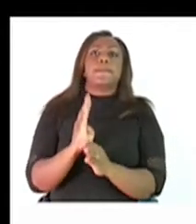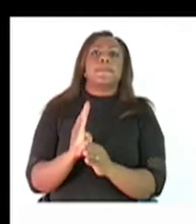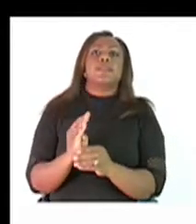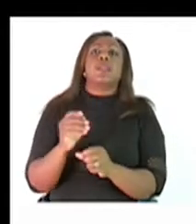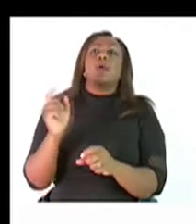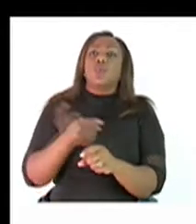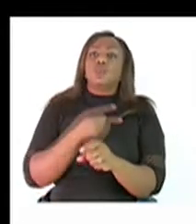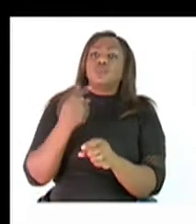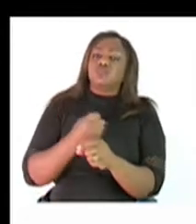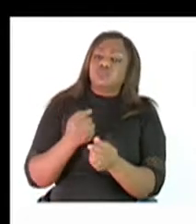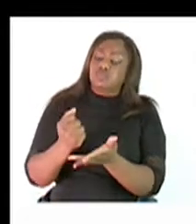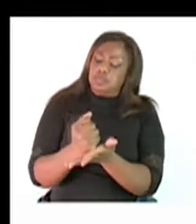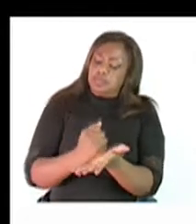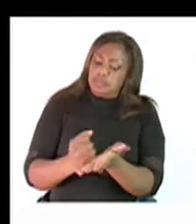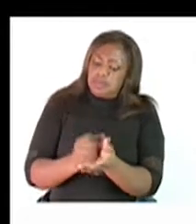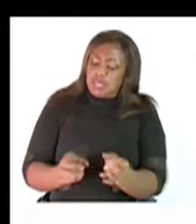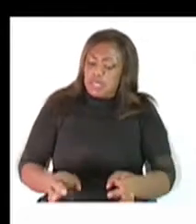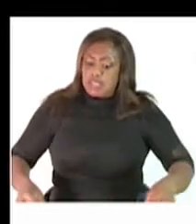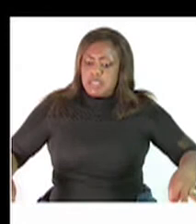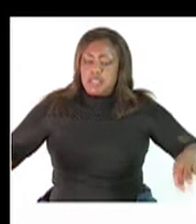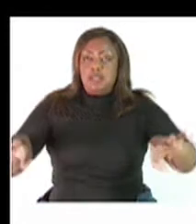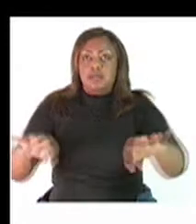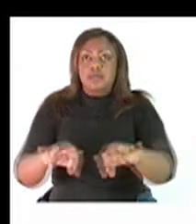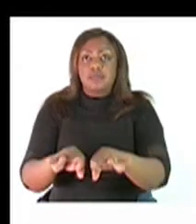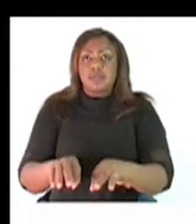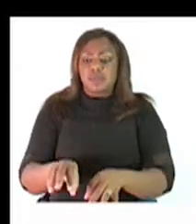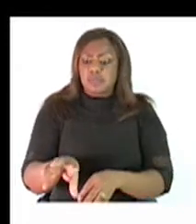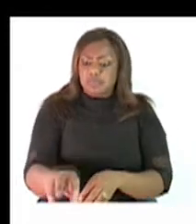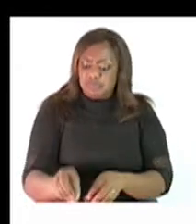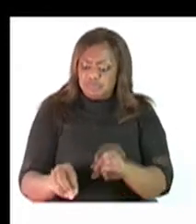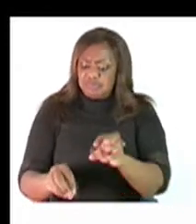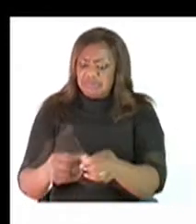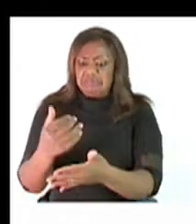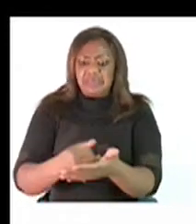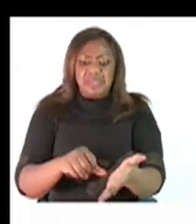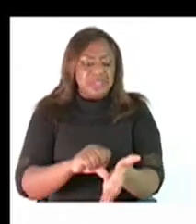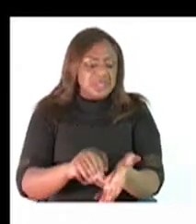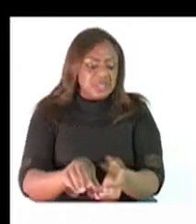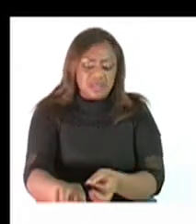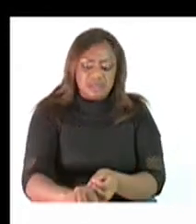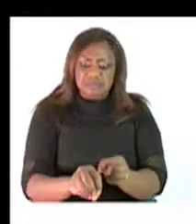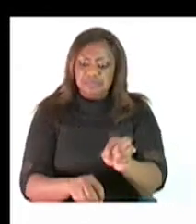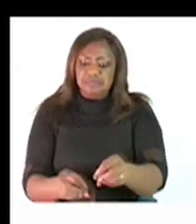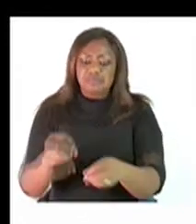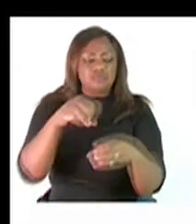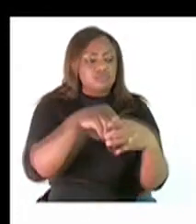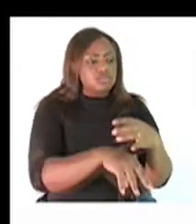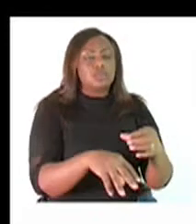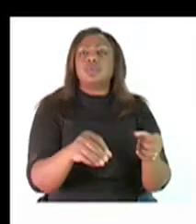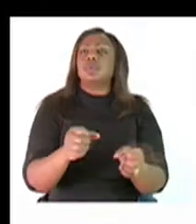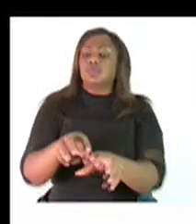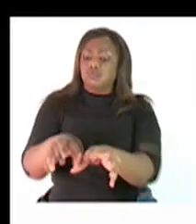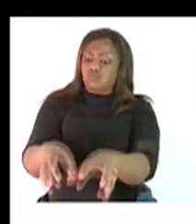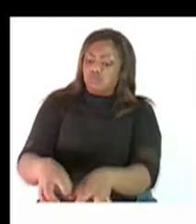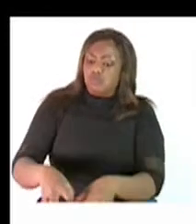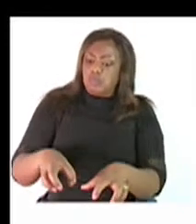picture of people cleaning the environment. You can encourage cleaning campaign.